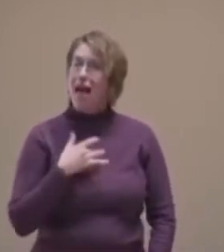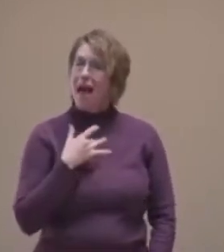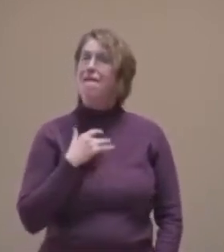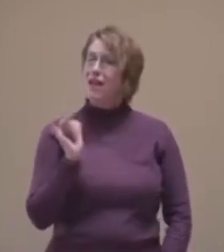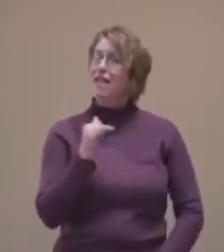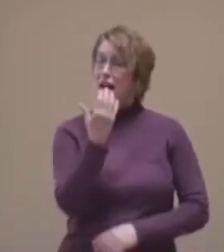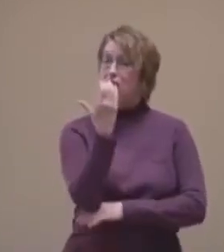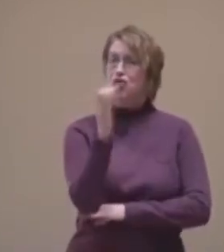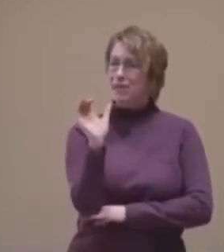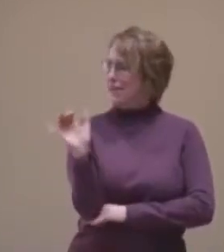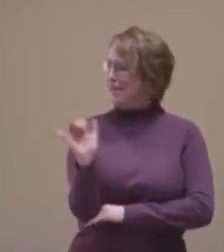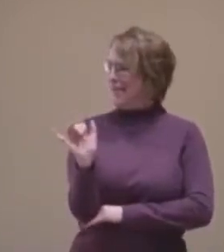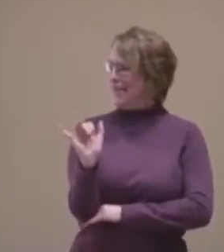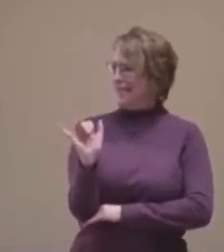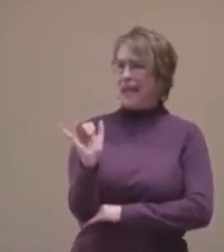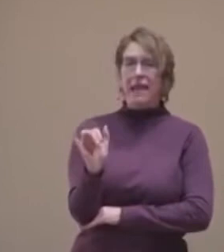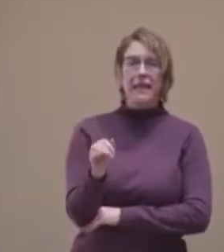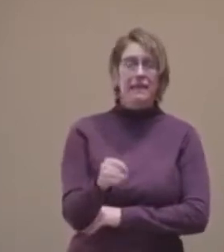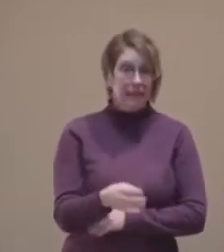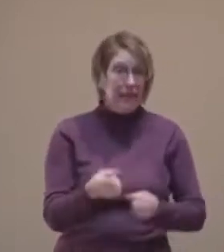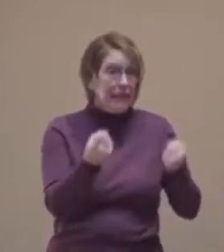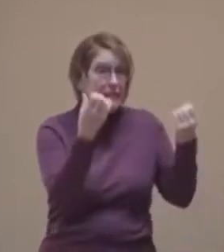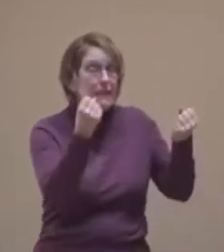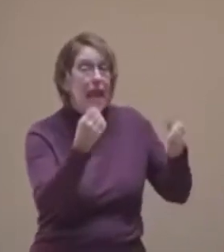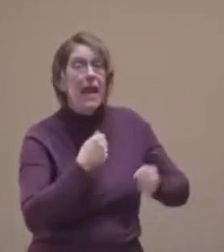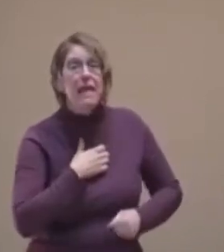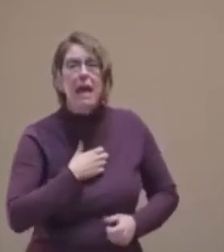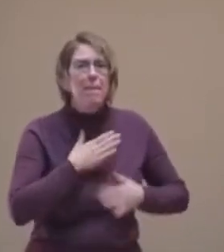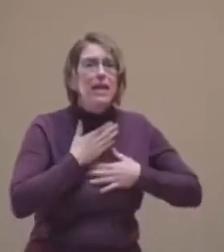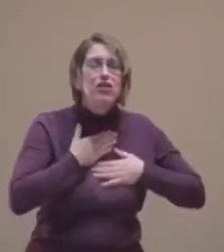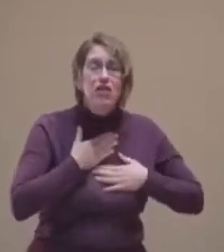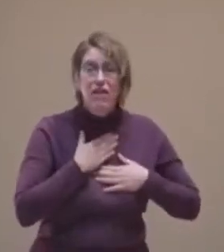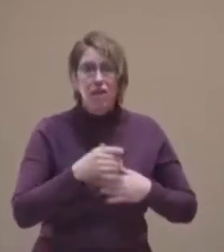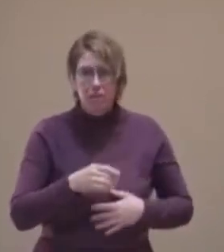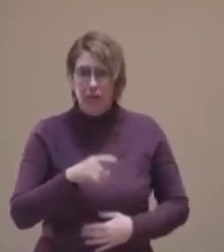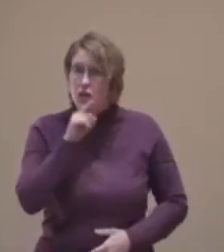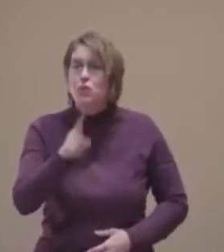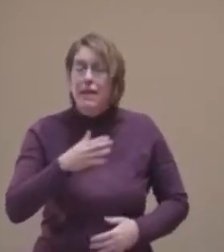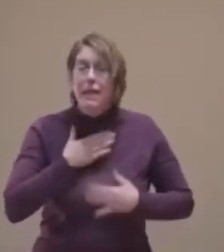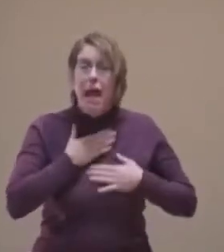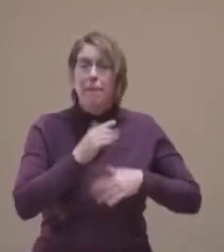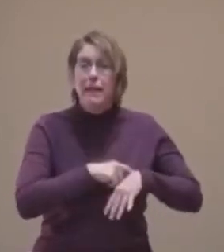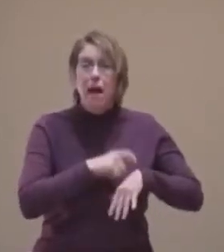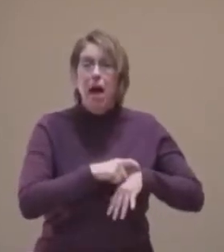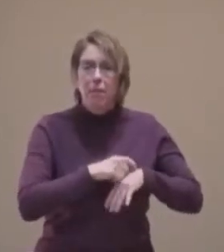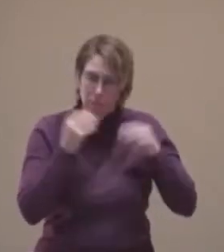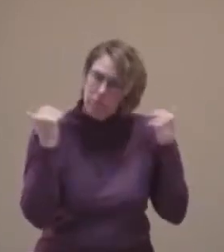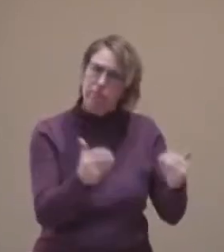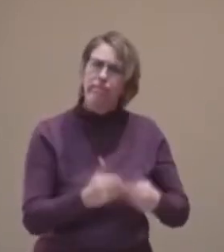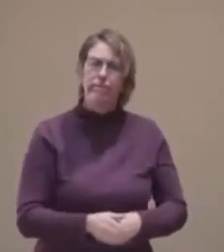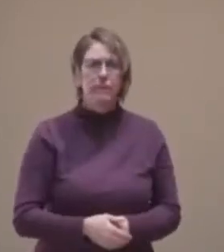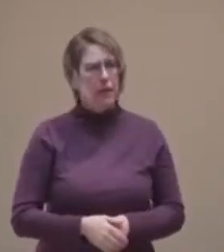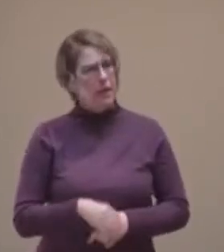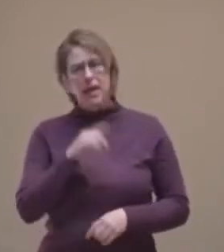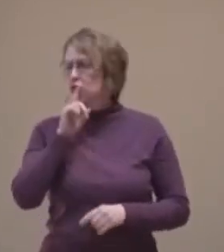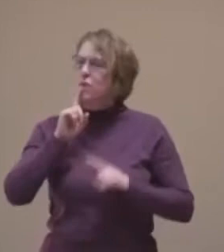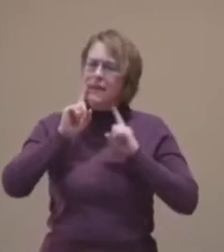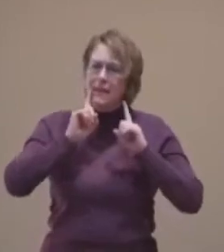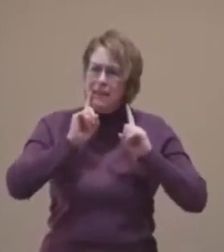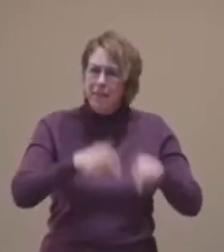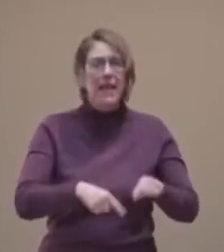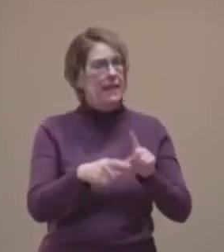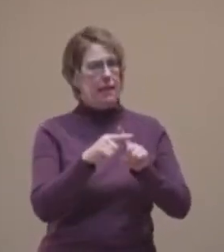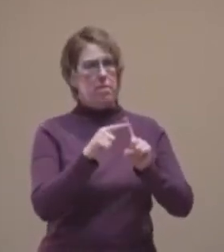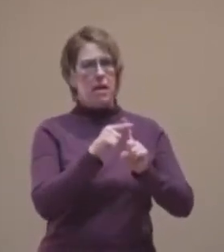sometimes like this. Sing! Be cheerful! This is a happy time! Demanding positive feelings.